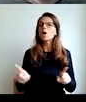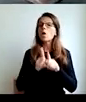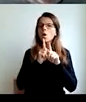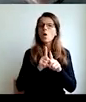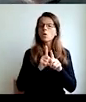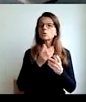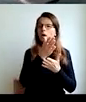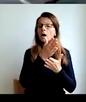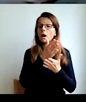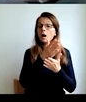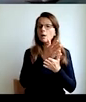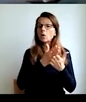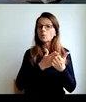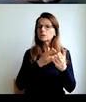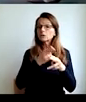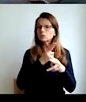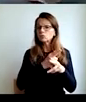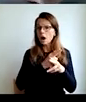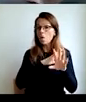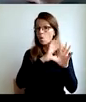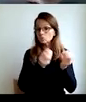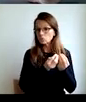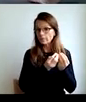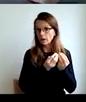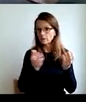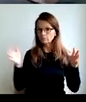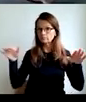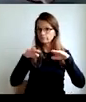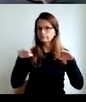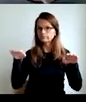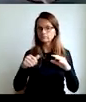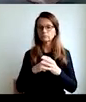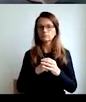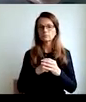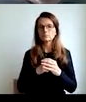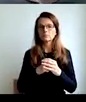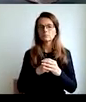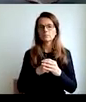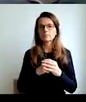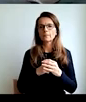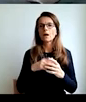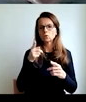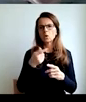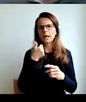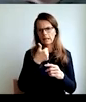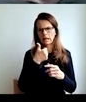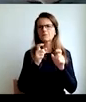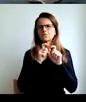50 richest Americans are worth as much as the poorest, 165 million.